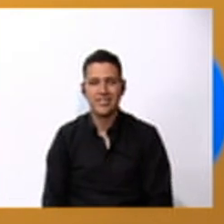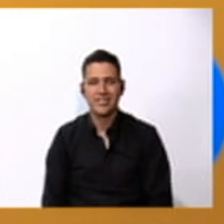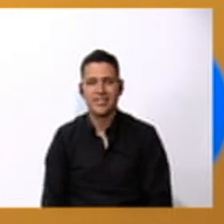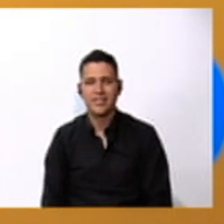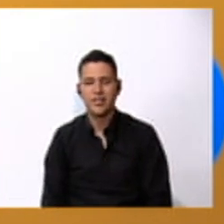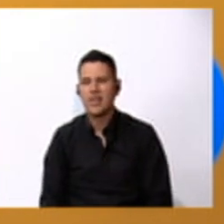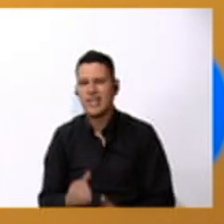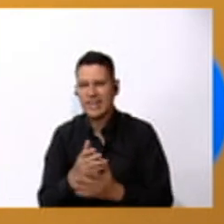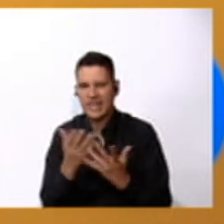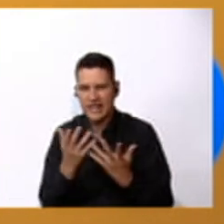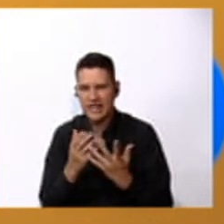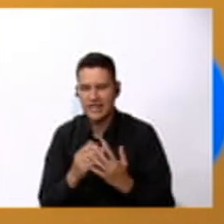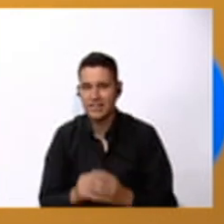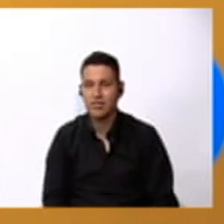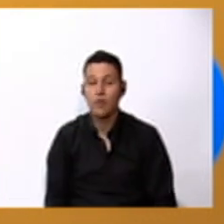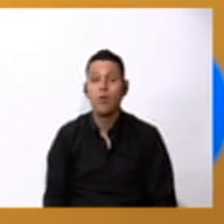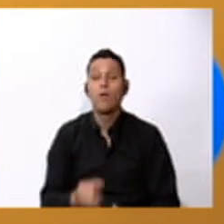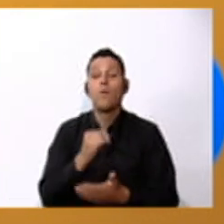picture.